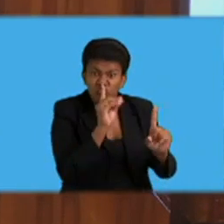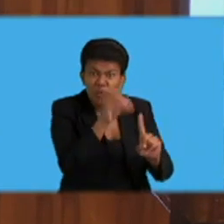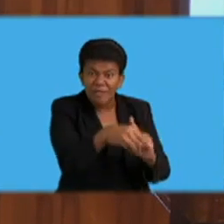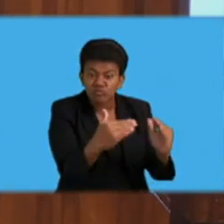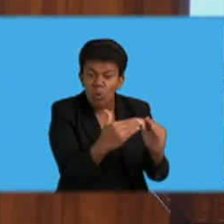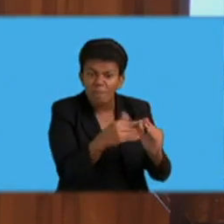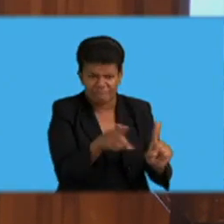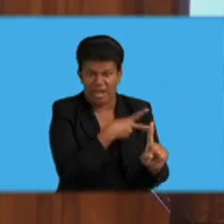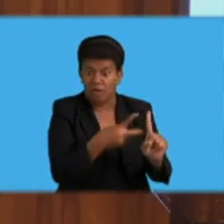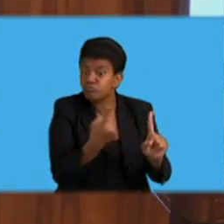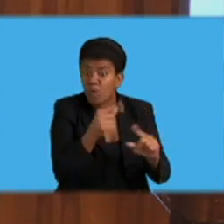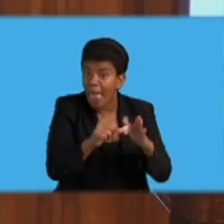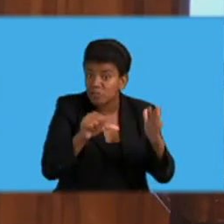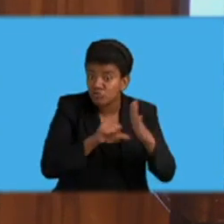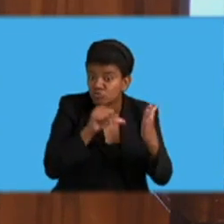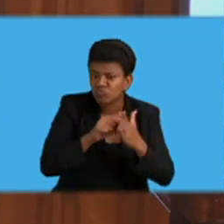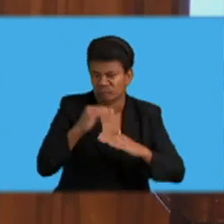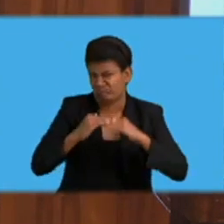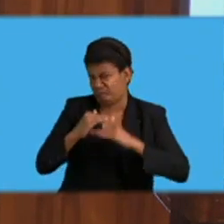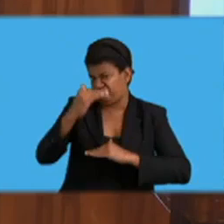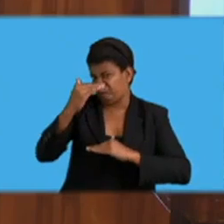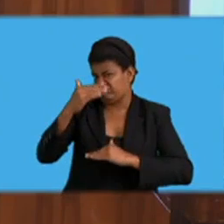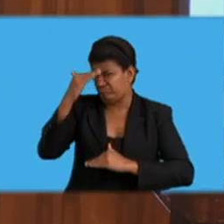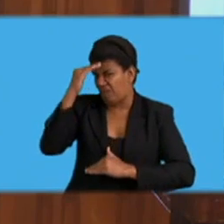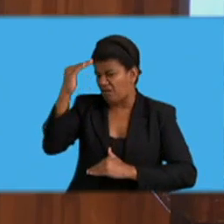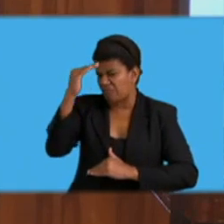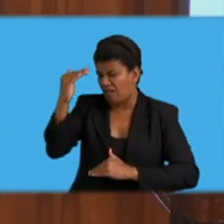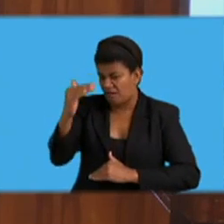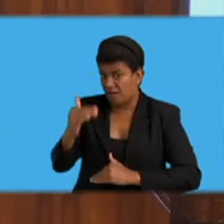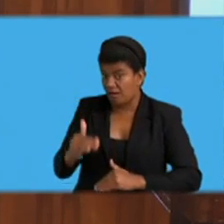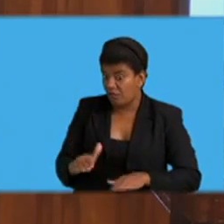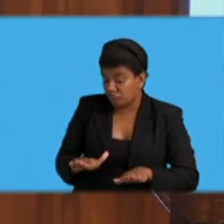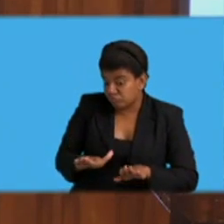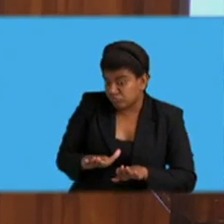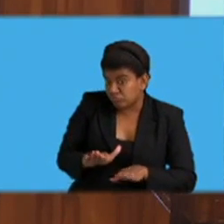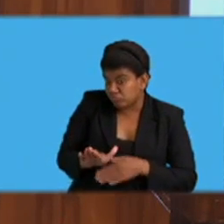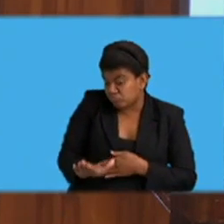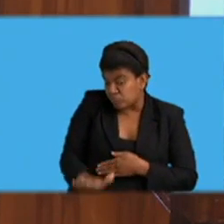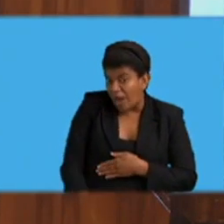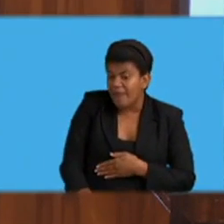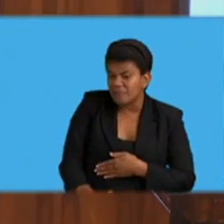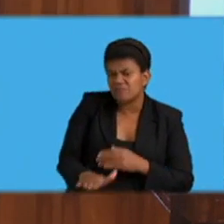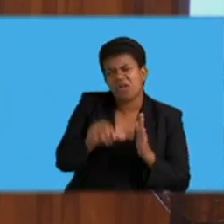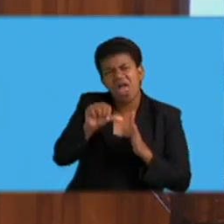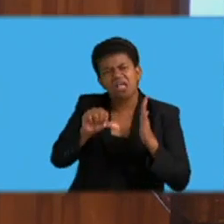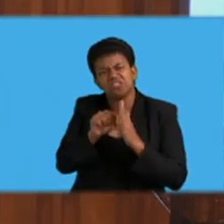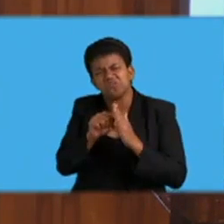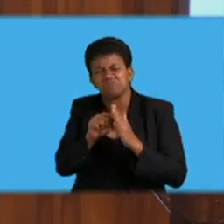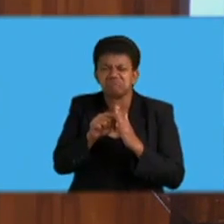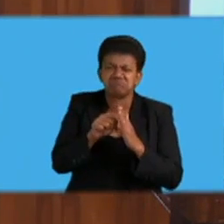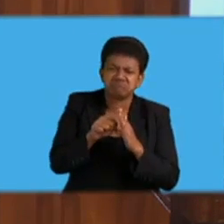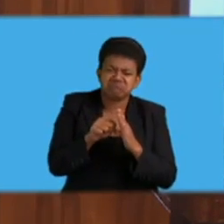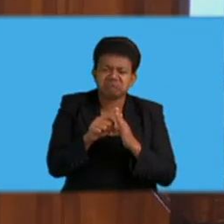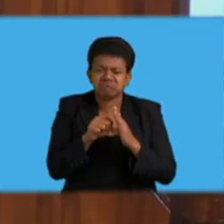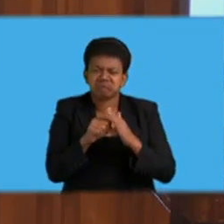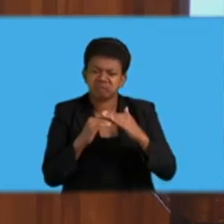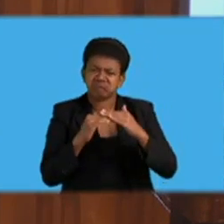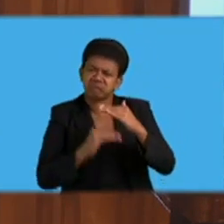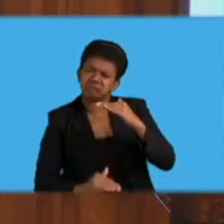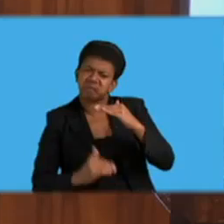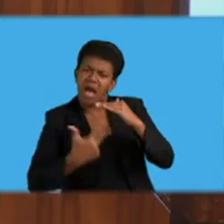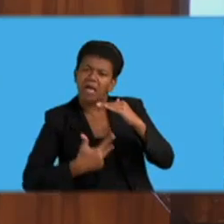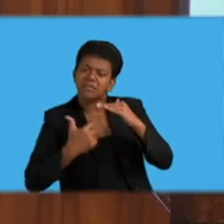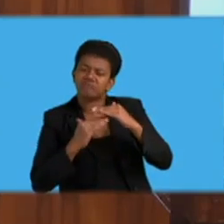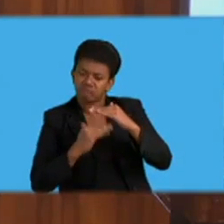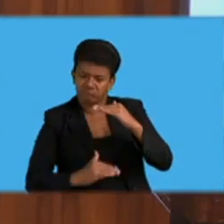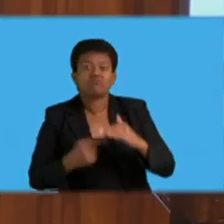becomes an adult. A child is defined under child welfare decree as a person below the age of 18 years